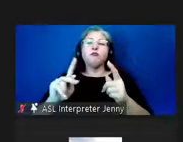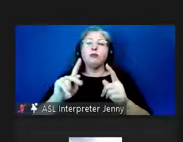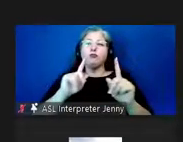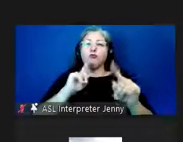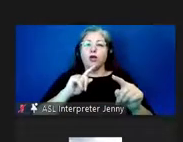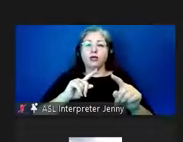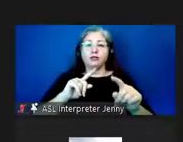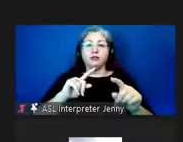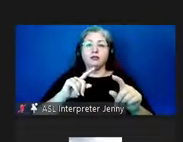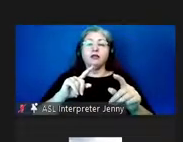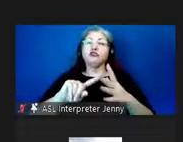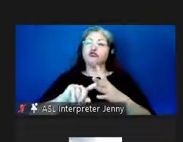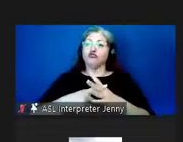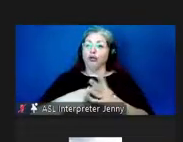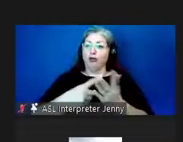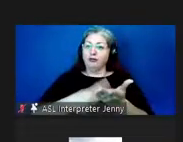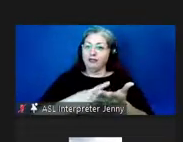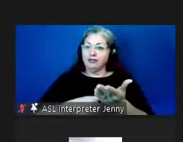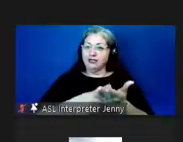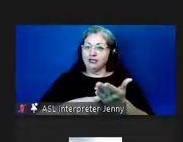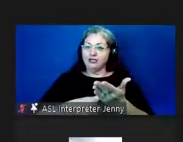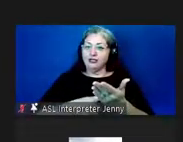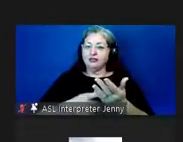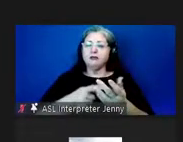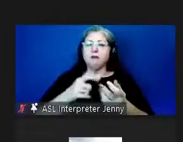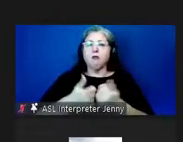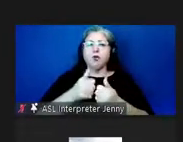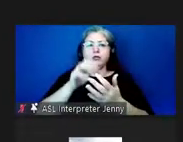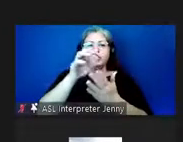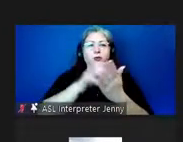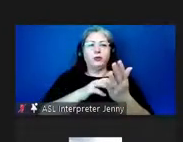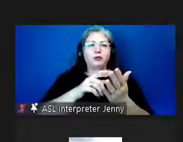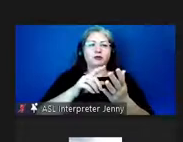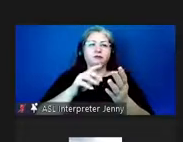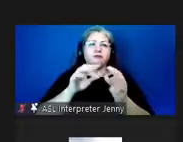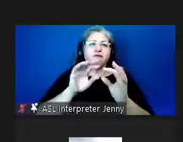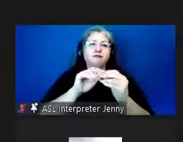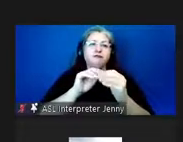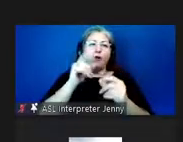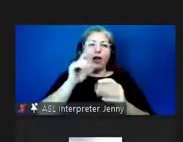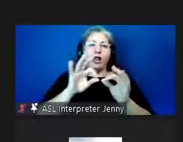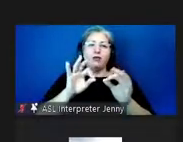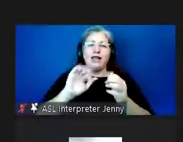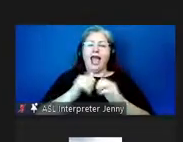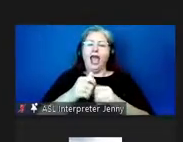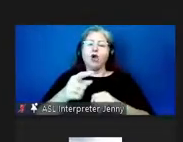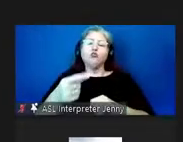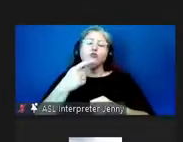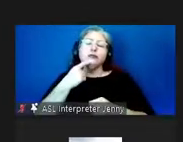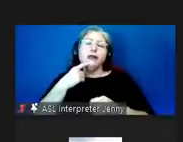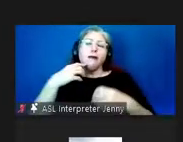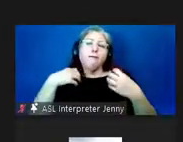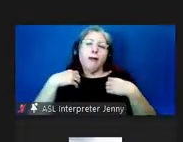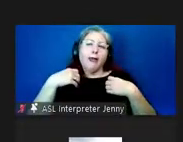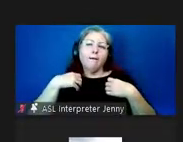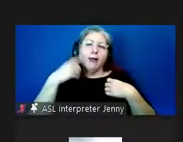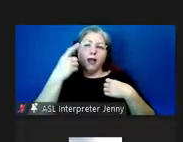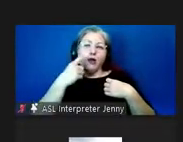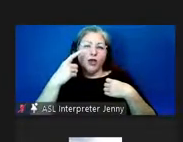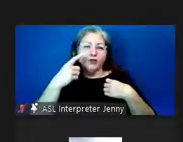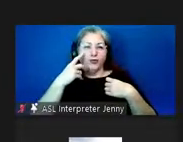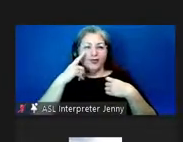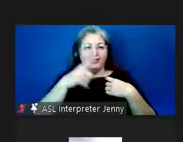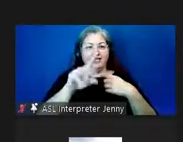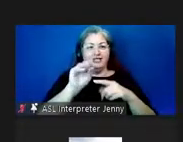generated a discussion largely held in the hawaiian language on the subject how do you say backpack in hawaiian so here's a